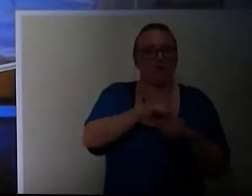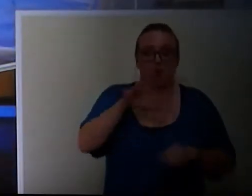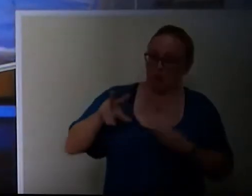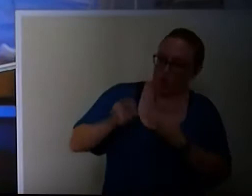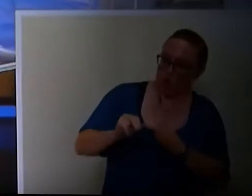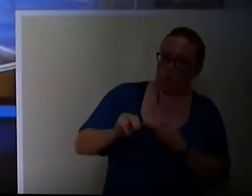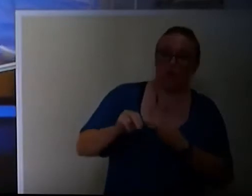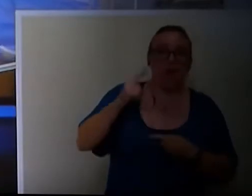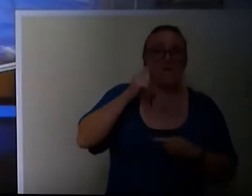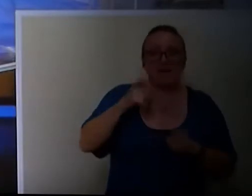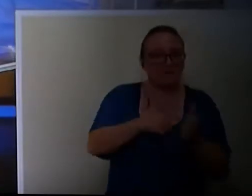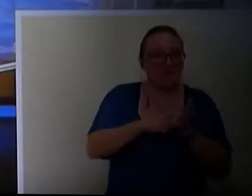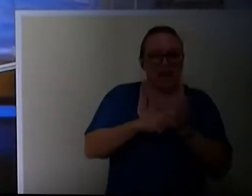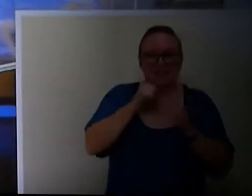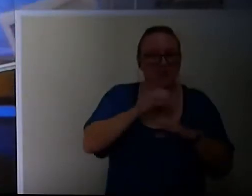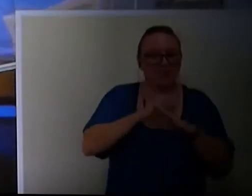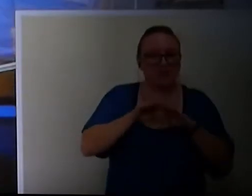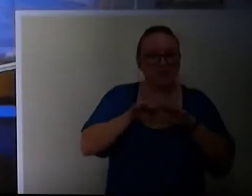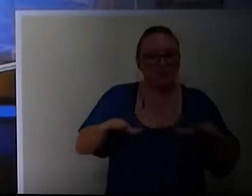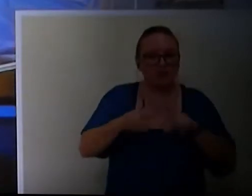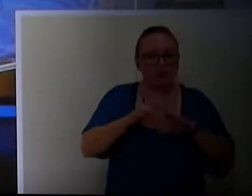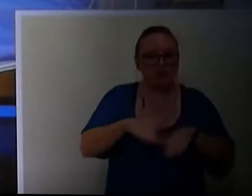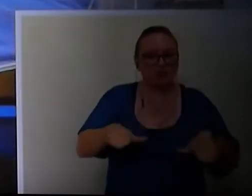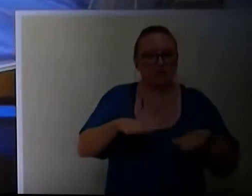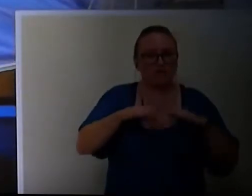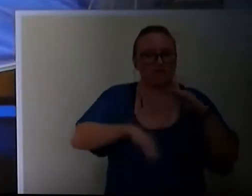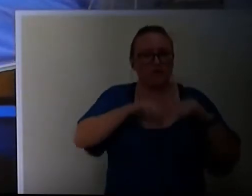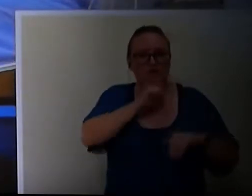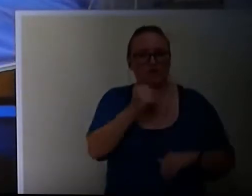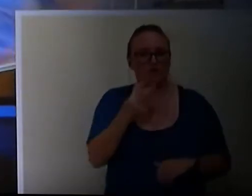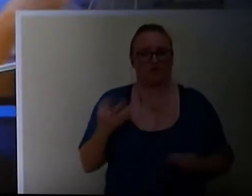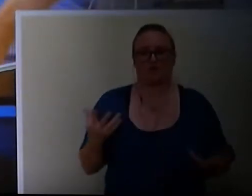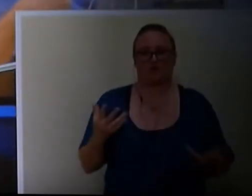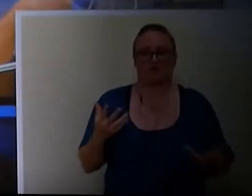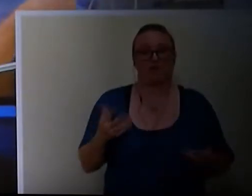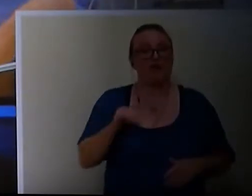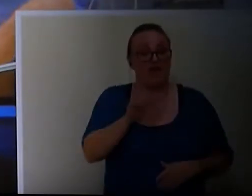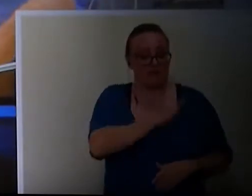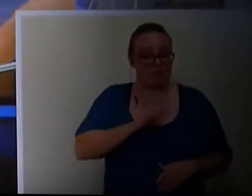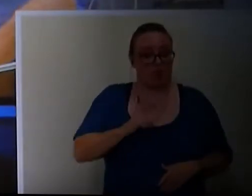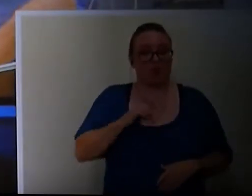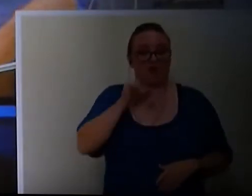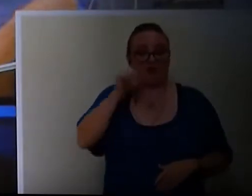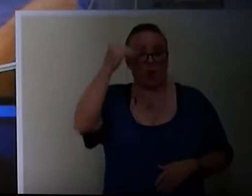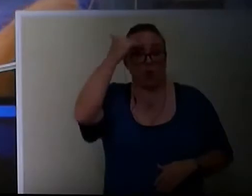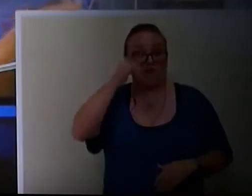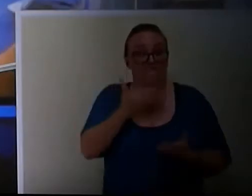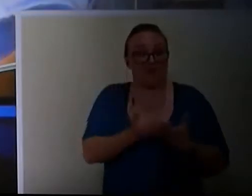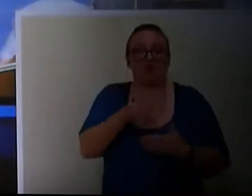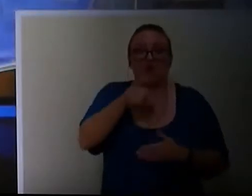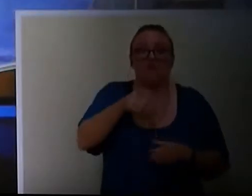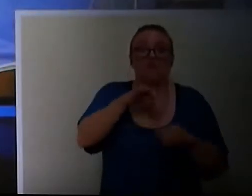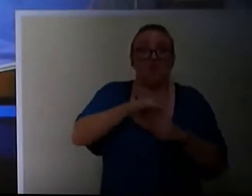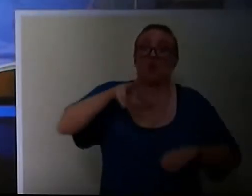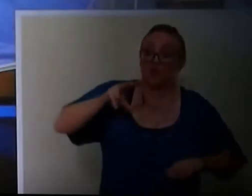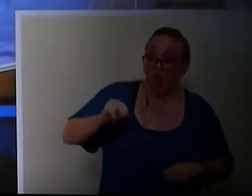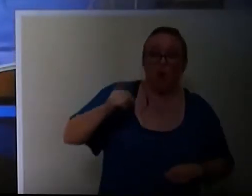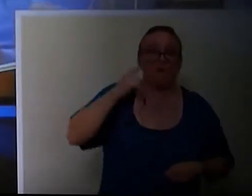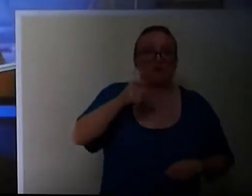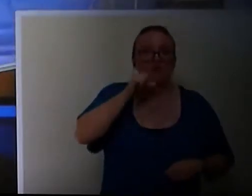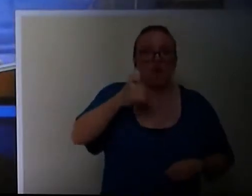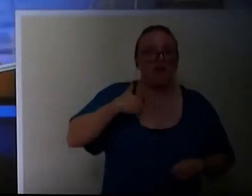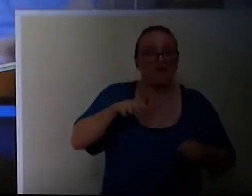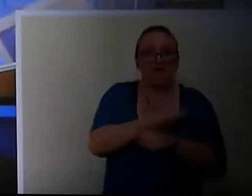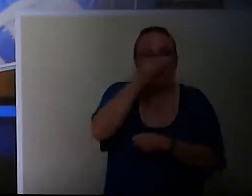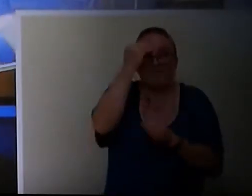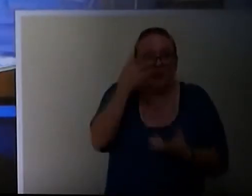no because mandate does not prevent the spread to children under age 12. If the board was not aware of this fact, then you must vote no because you do